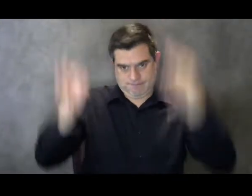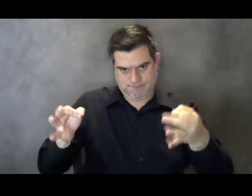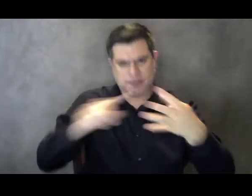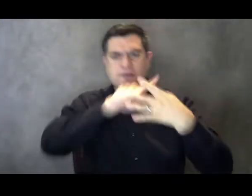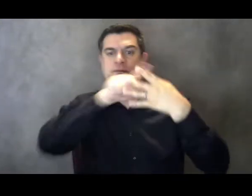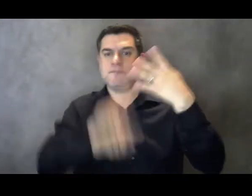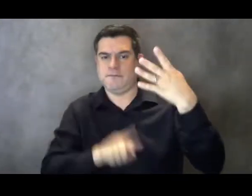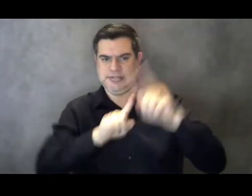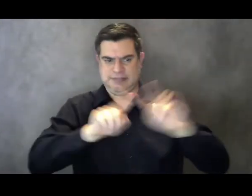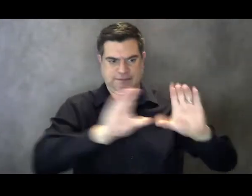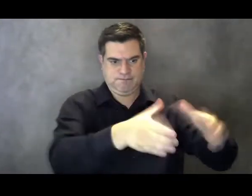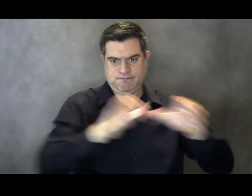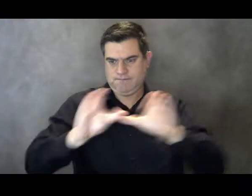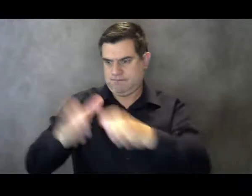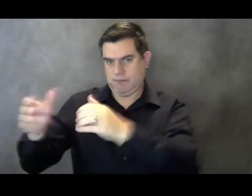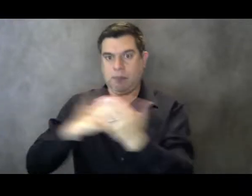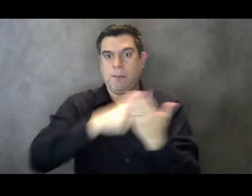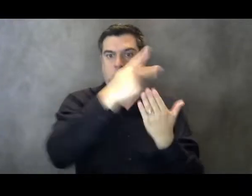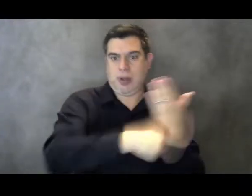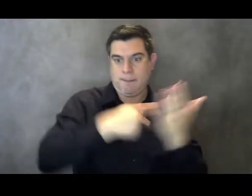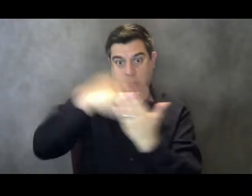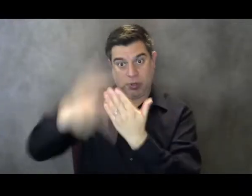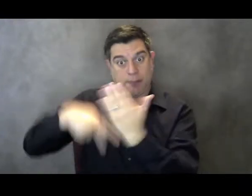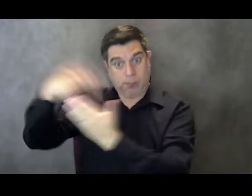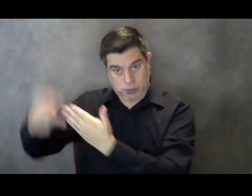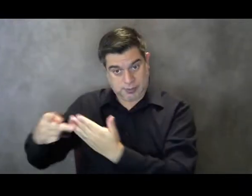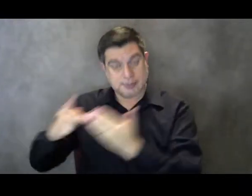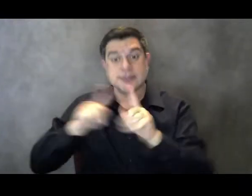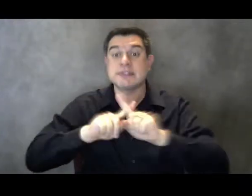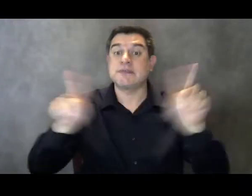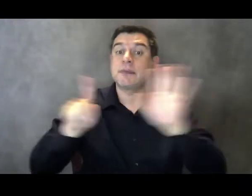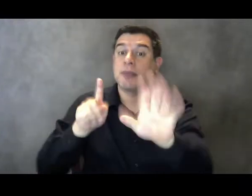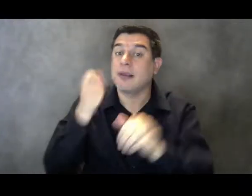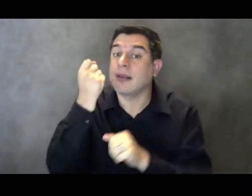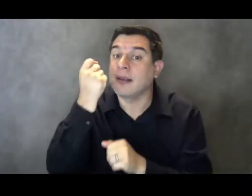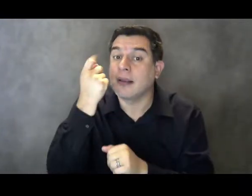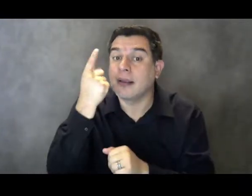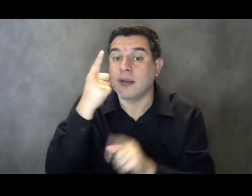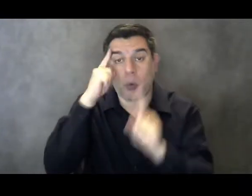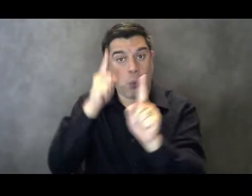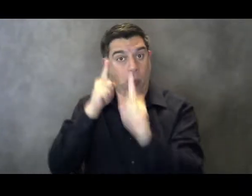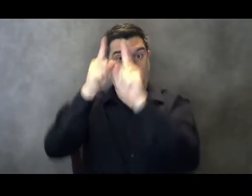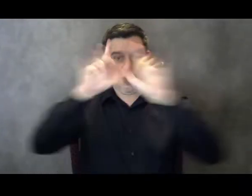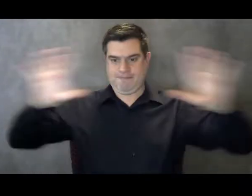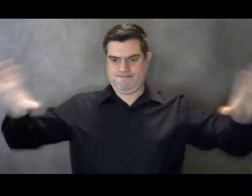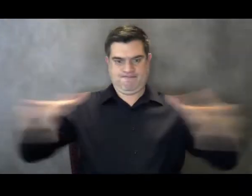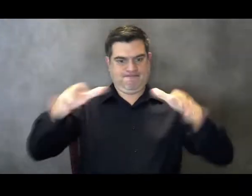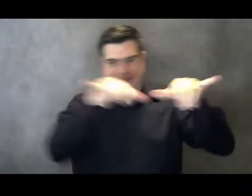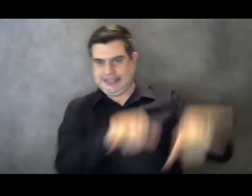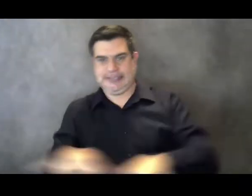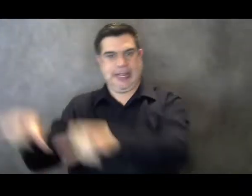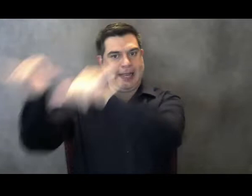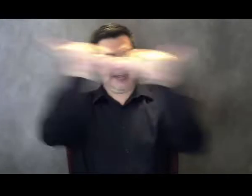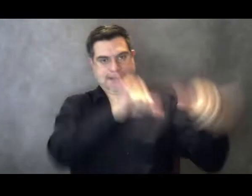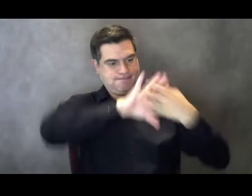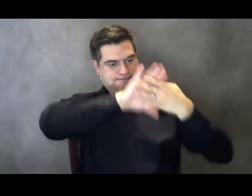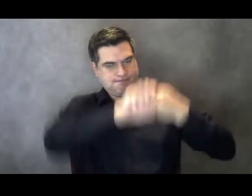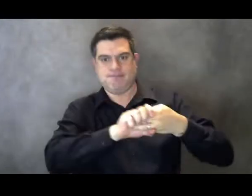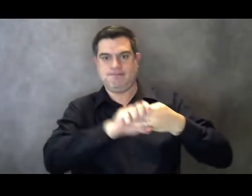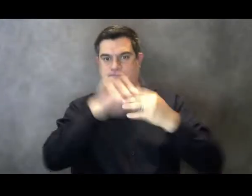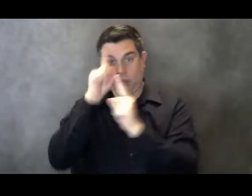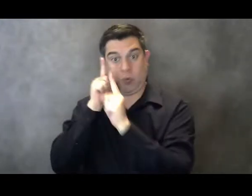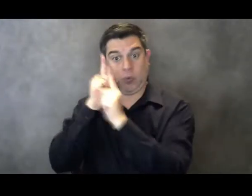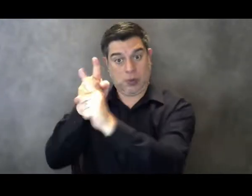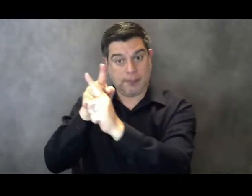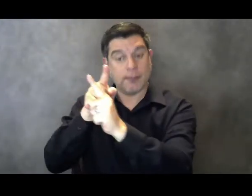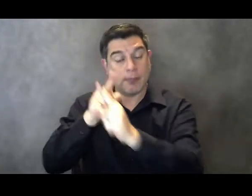While each program is different, the goal is the same, to break down barriers that keep people from living independent